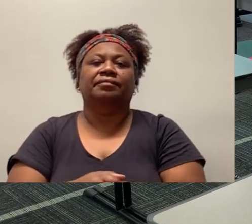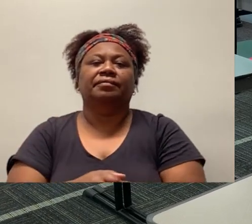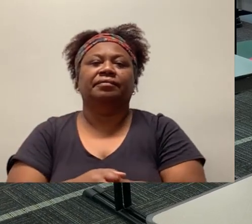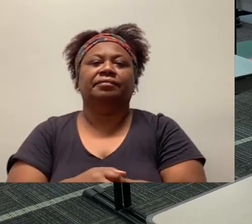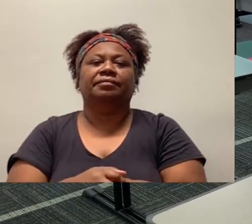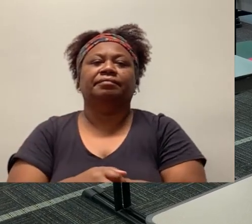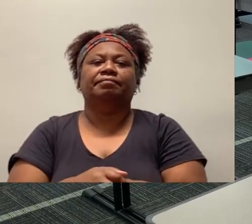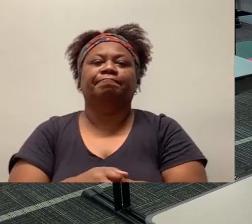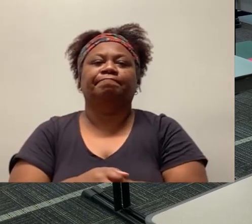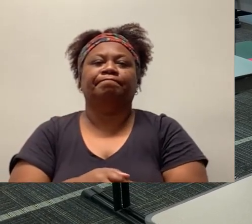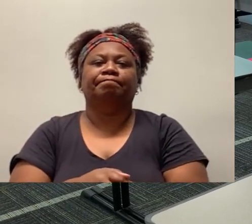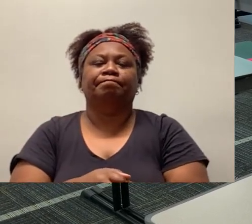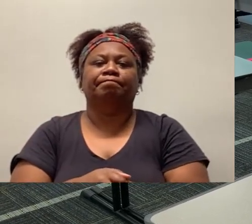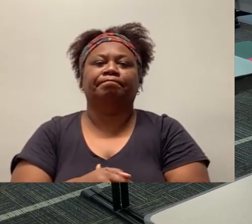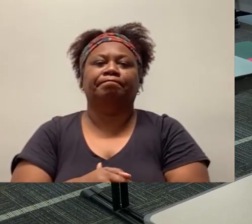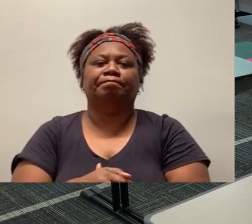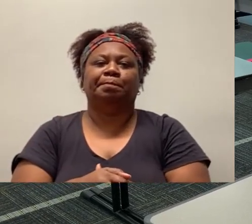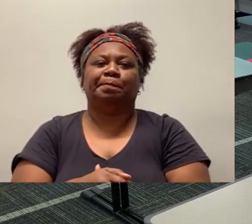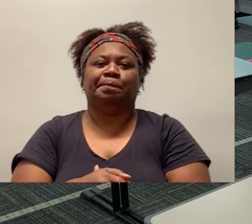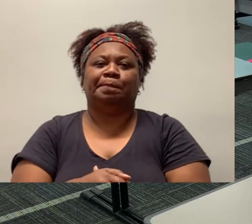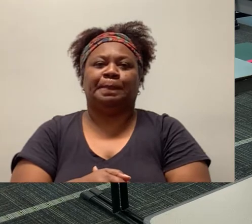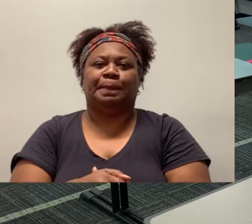we've got the letter F.